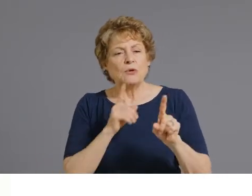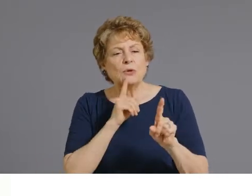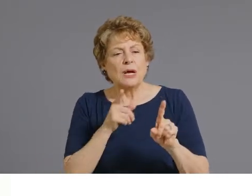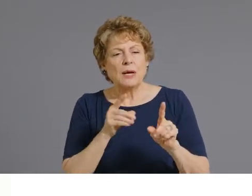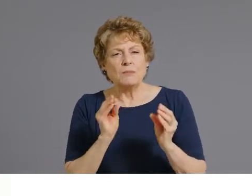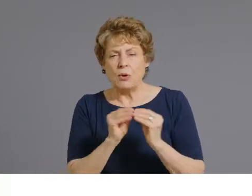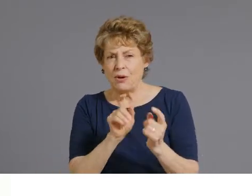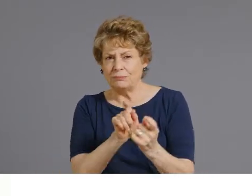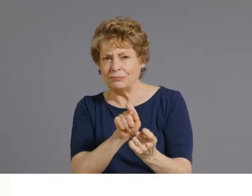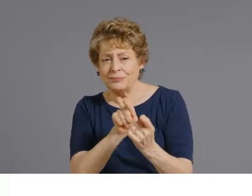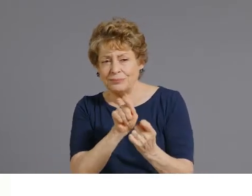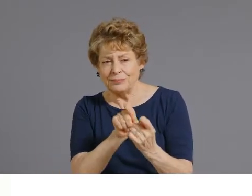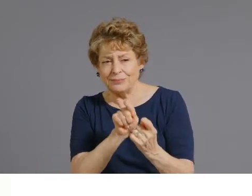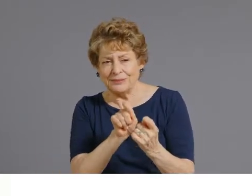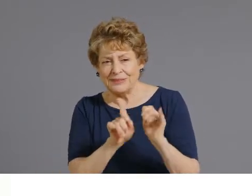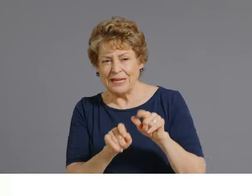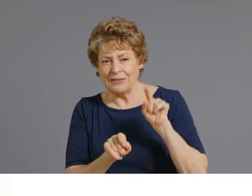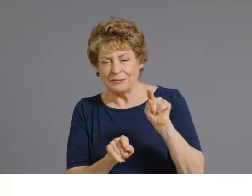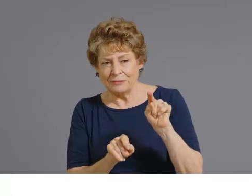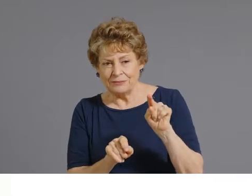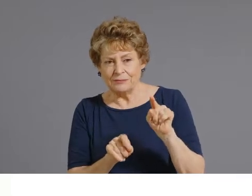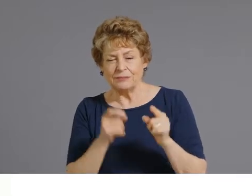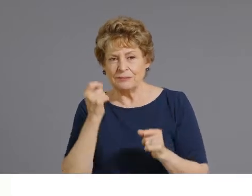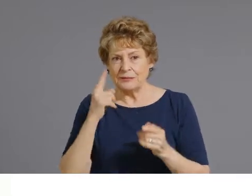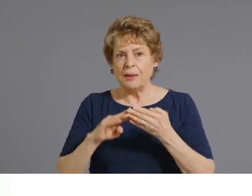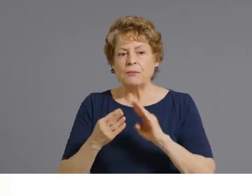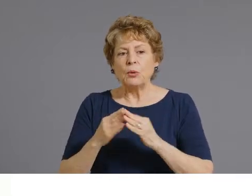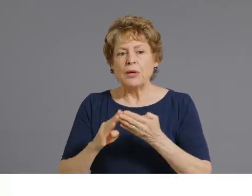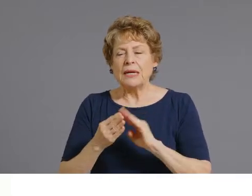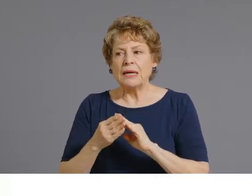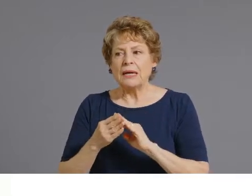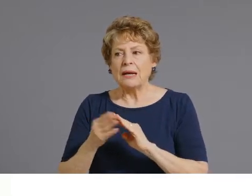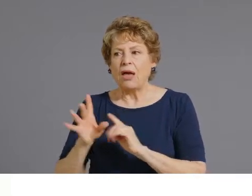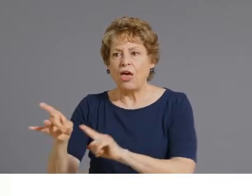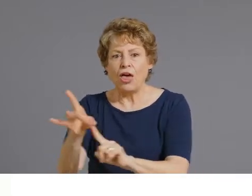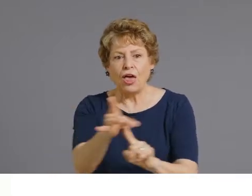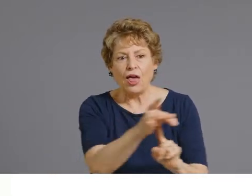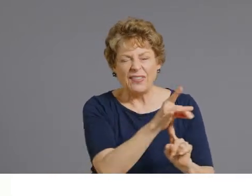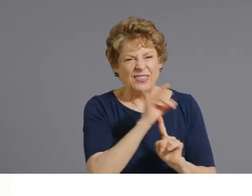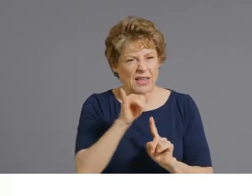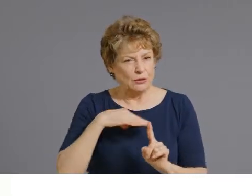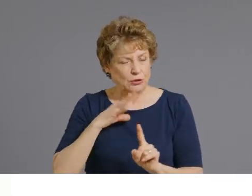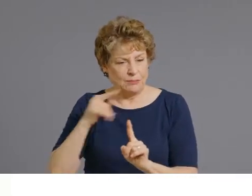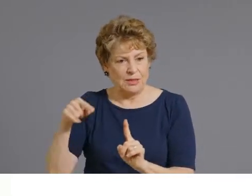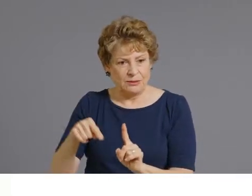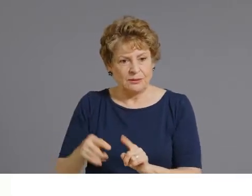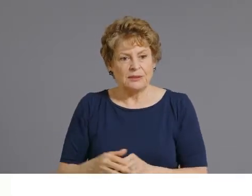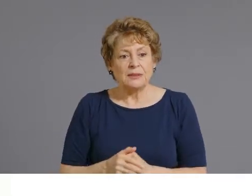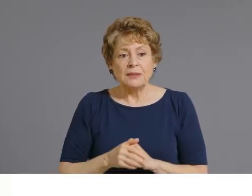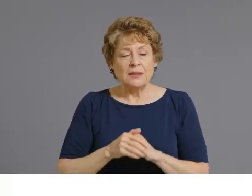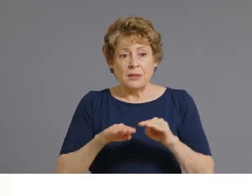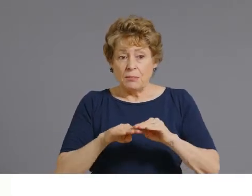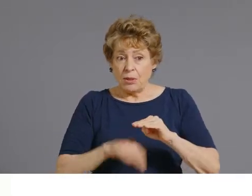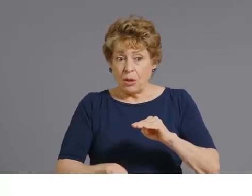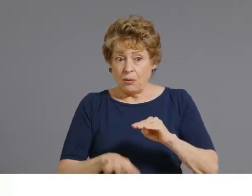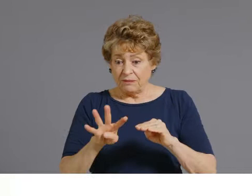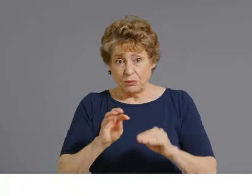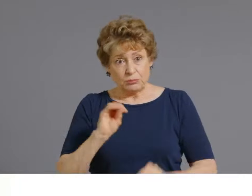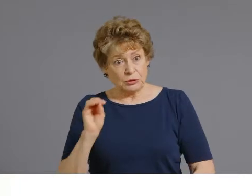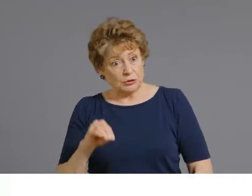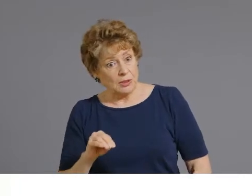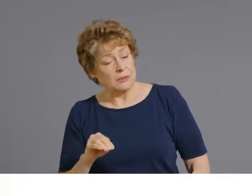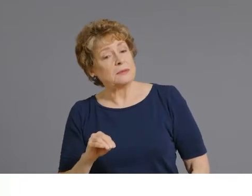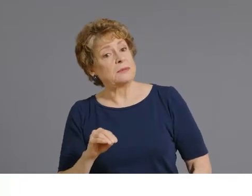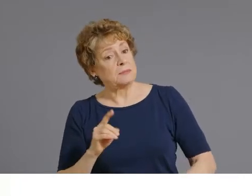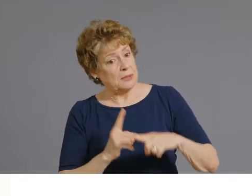community transmission. We have been below 4% positivity over the last couple of weeks, which again is a